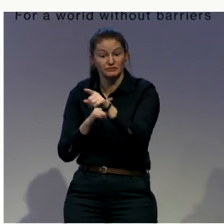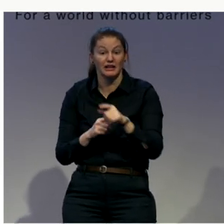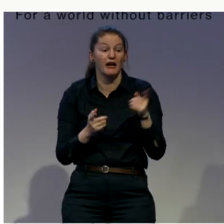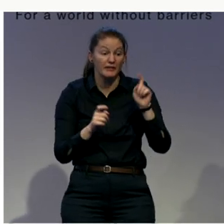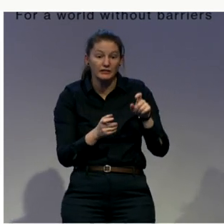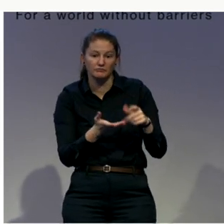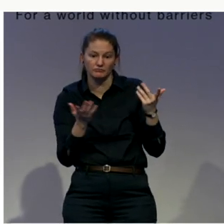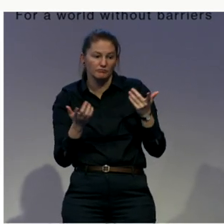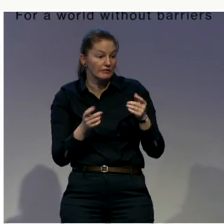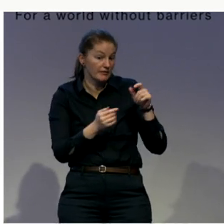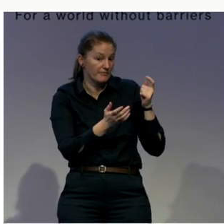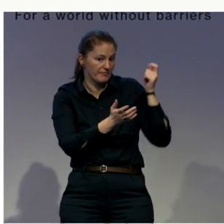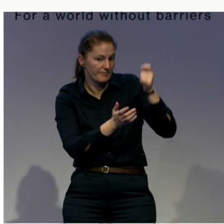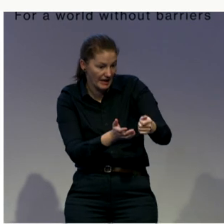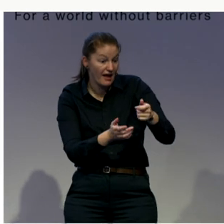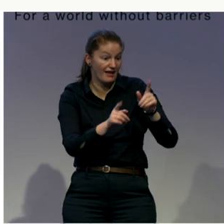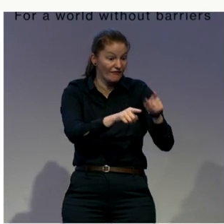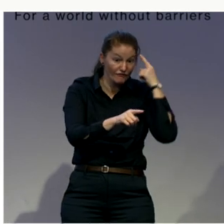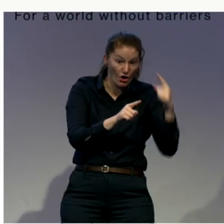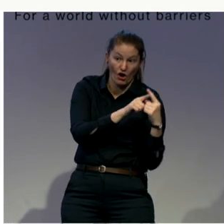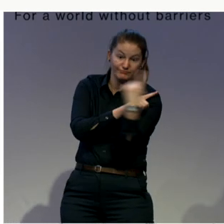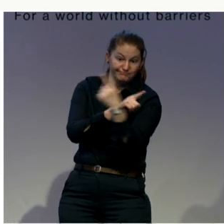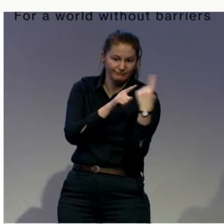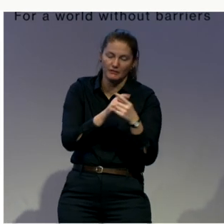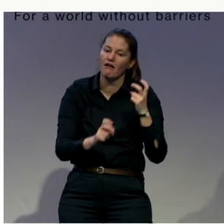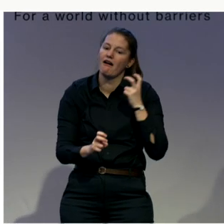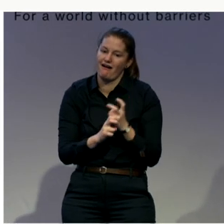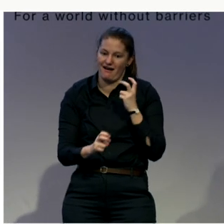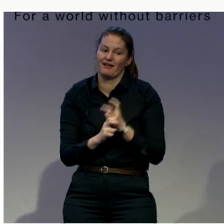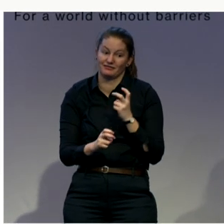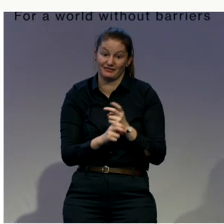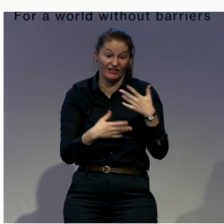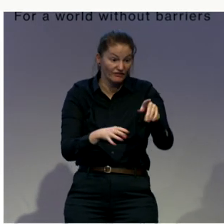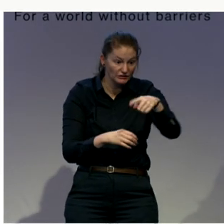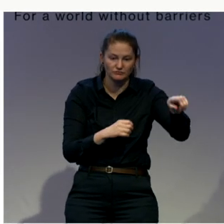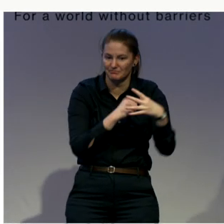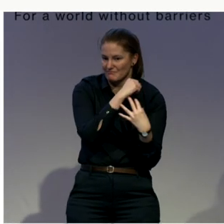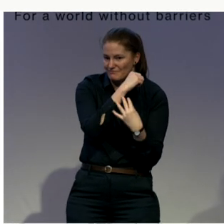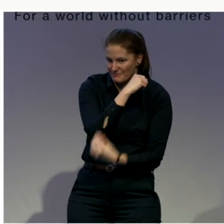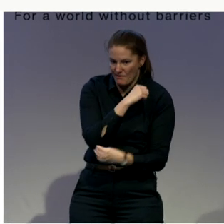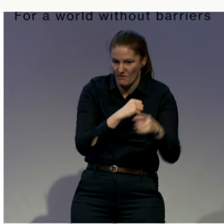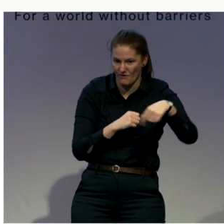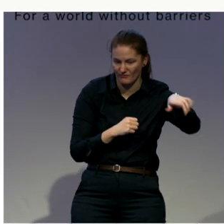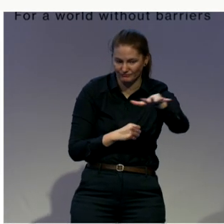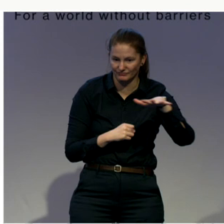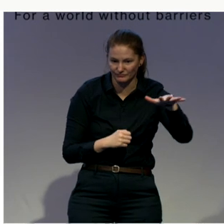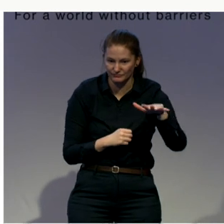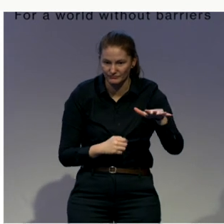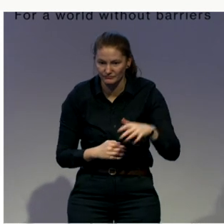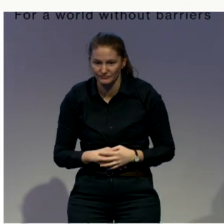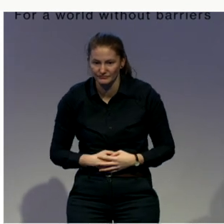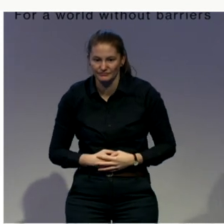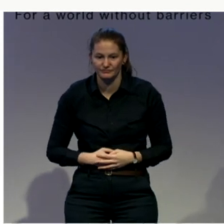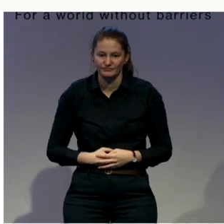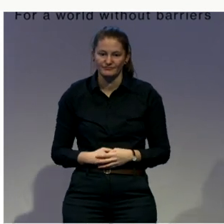to a population that is already very poor. And also we need to ensure that social services are available so that the